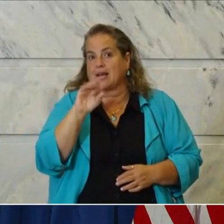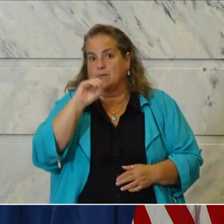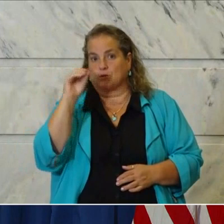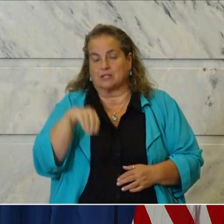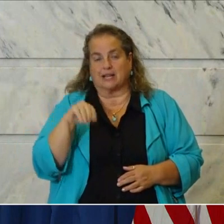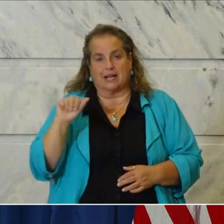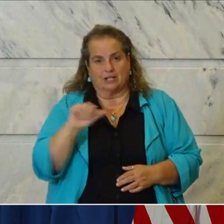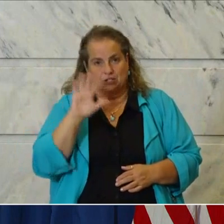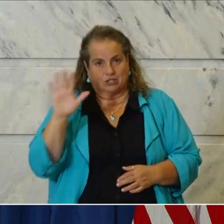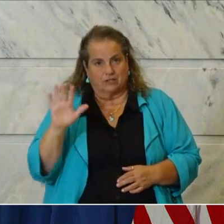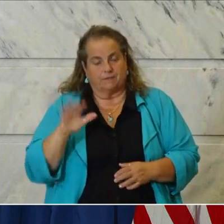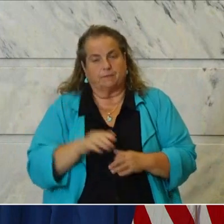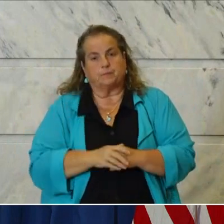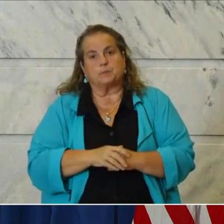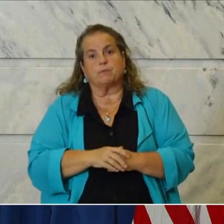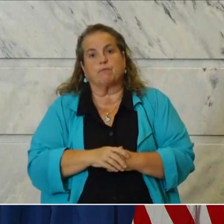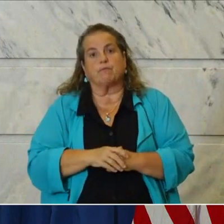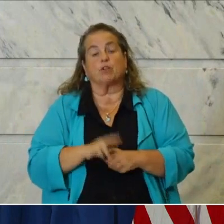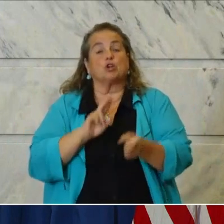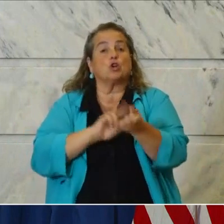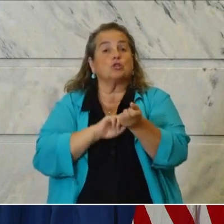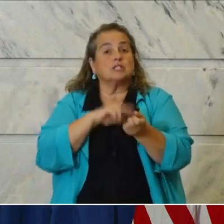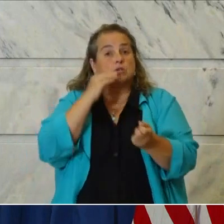Asian long term care.